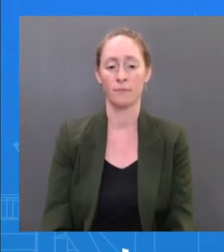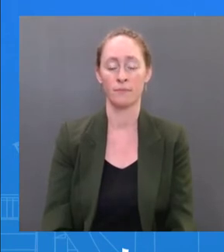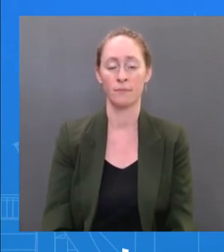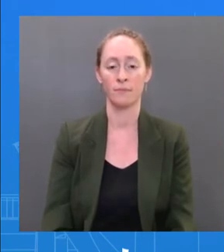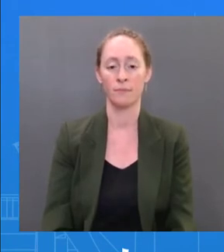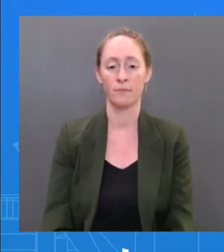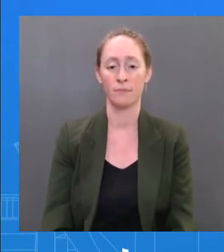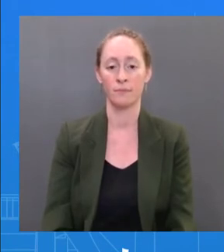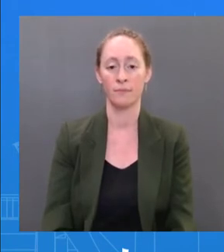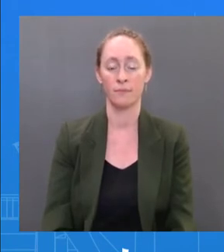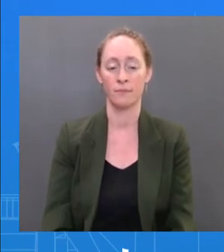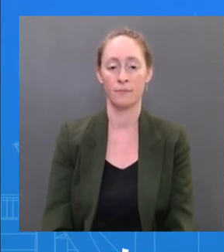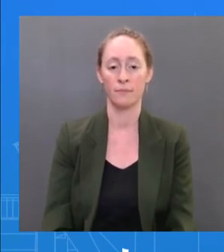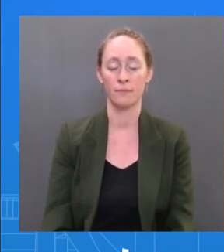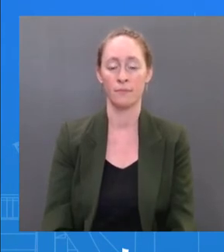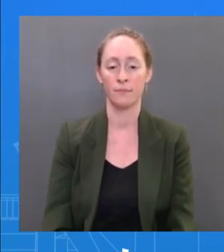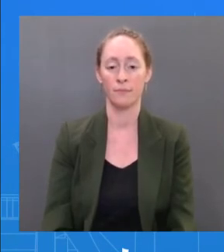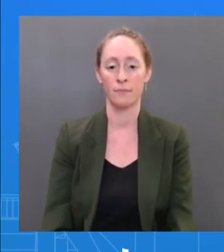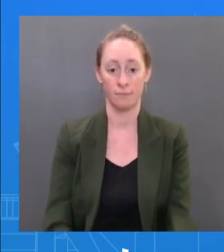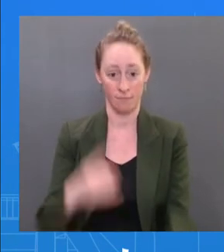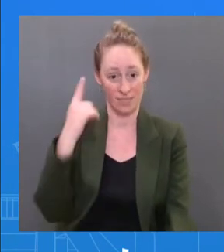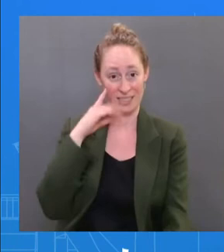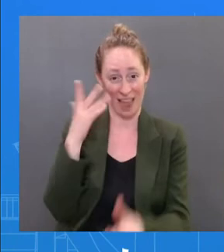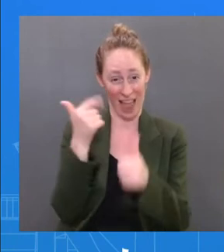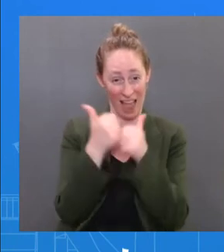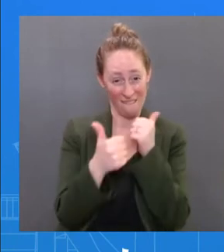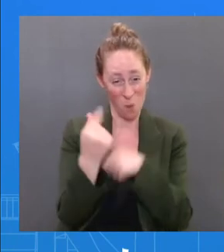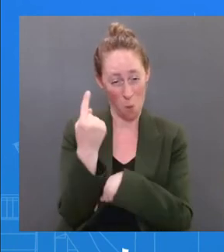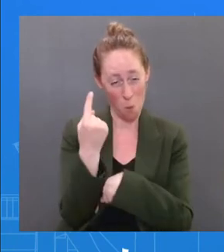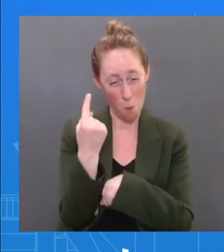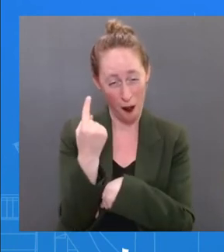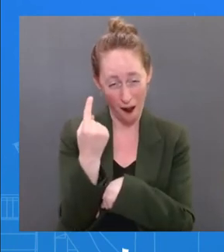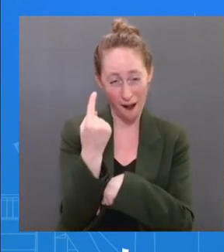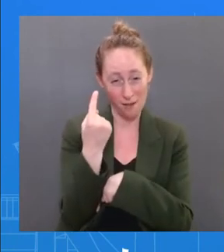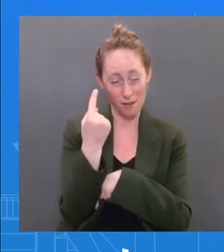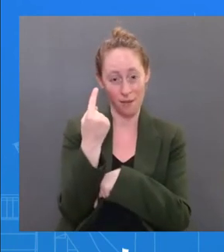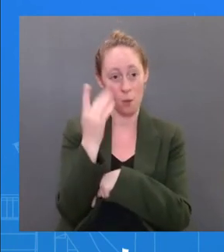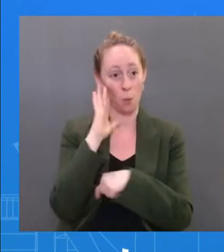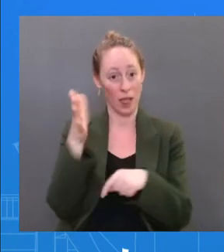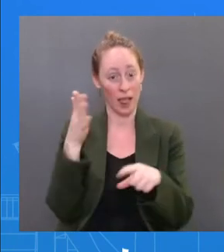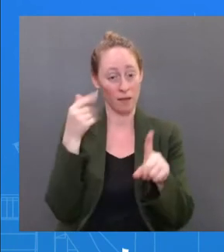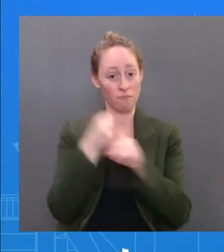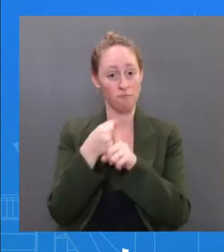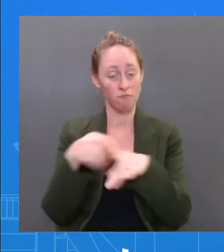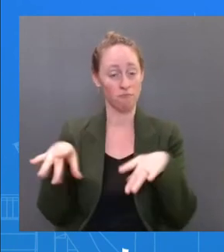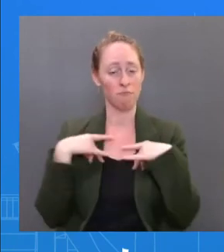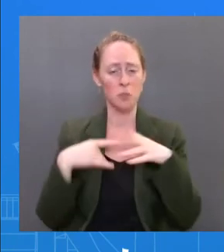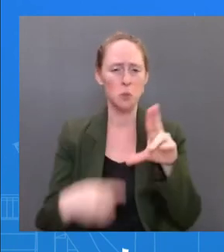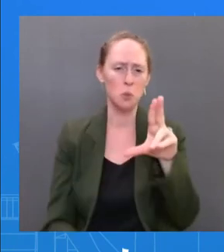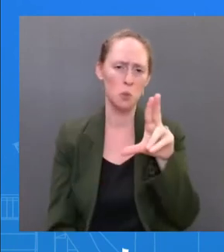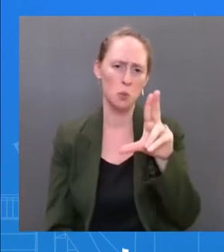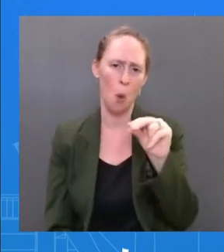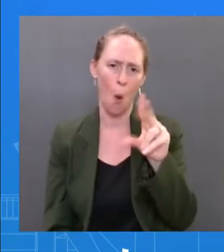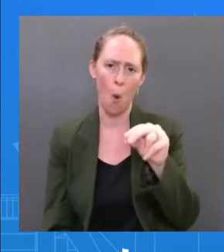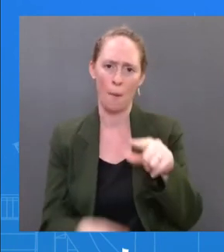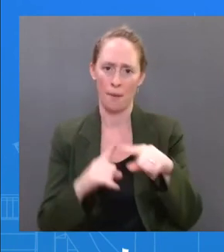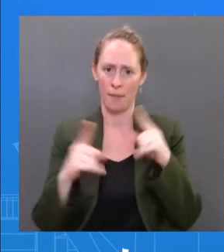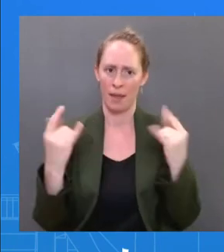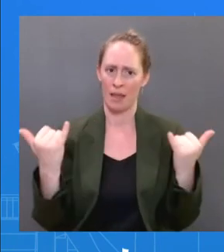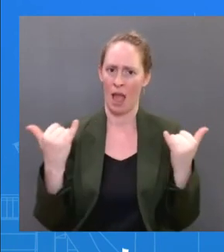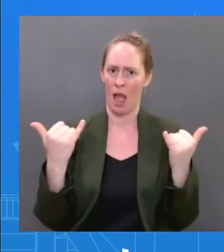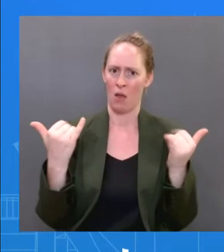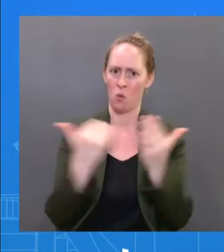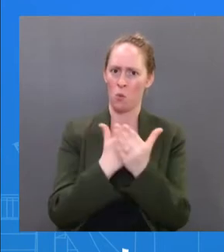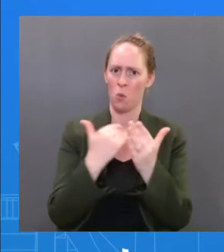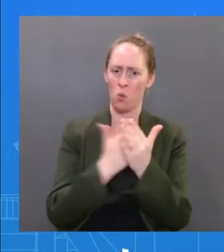given how incredibly contagious the current subvariant is, that Omicron has been in general, that we've seen a lot of Americans get infected.